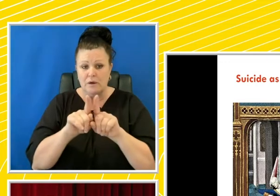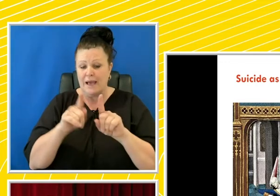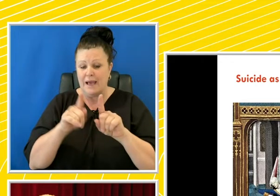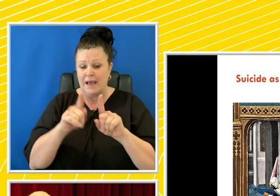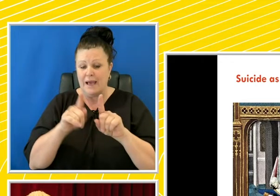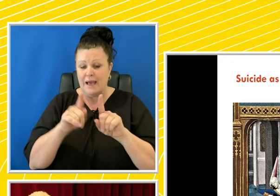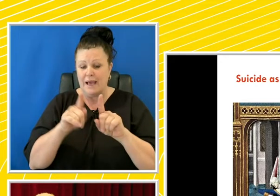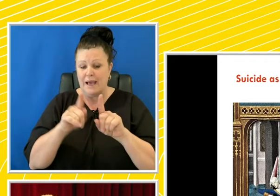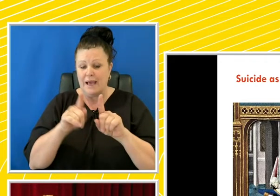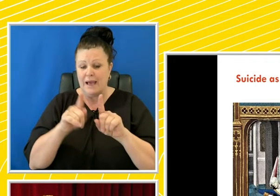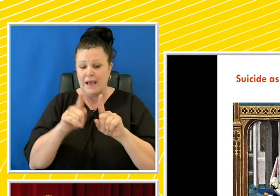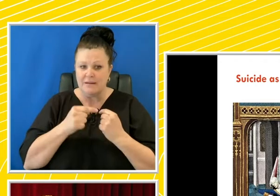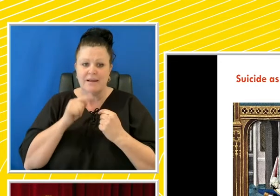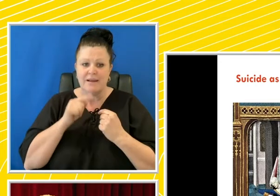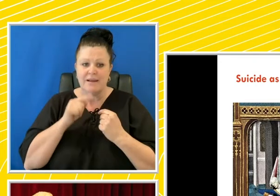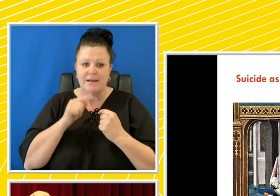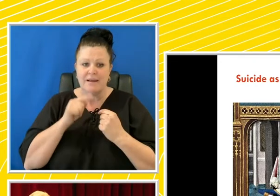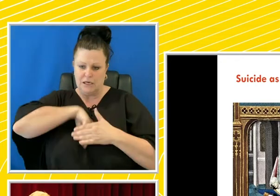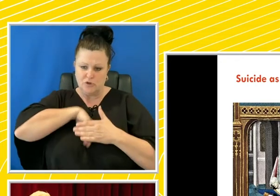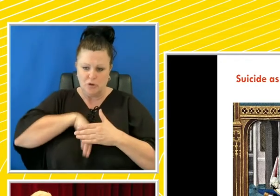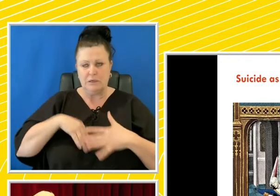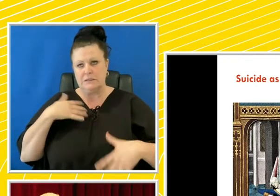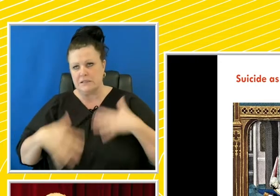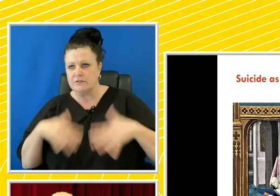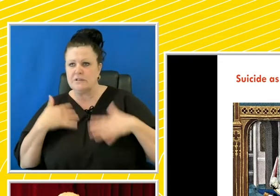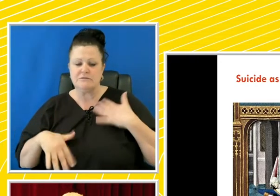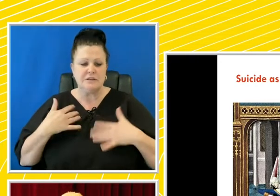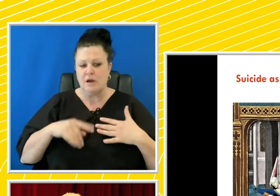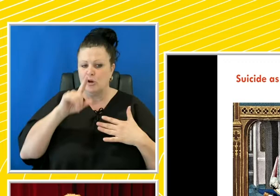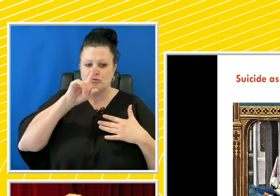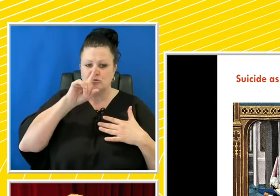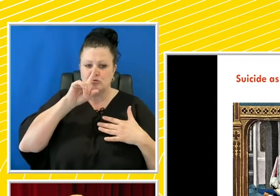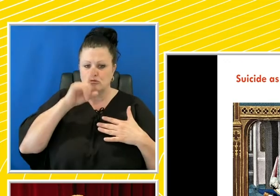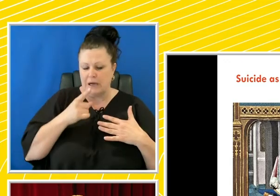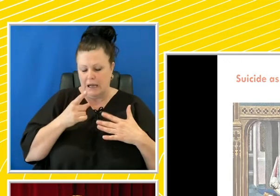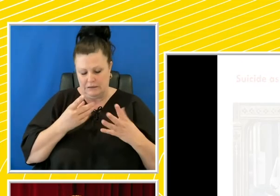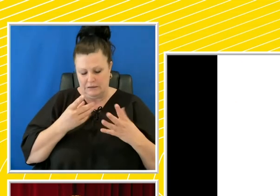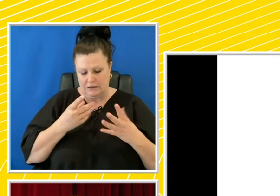notes, interminable psychological suffering could not be resolved by inducing death.